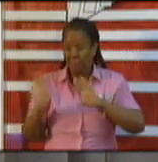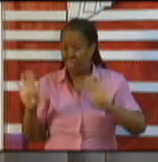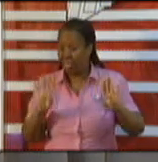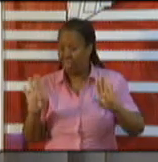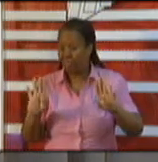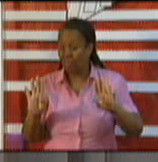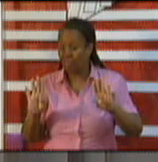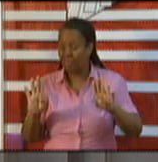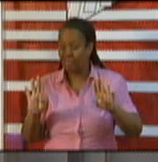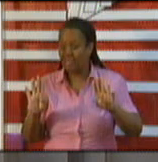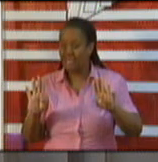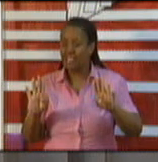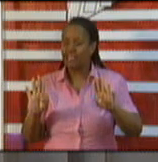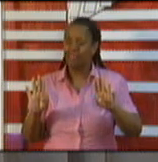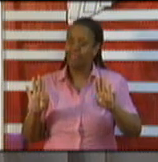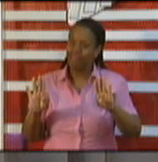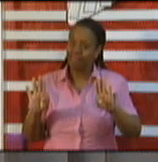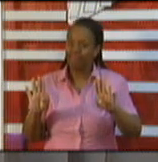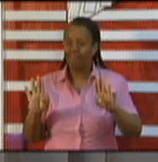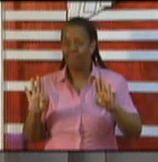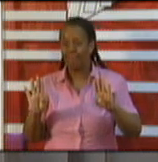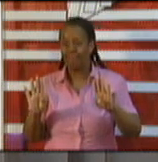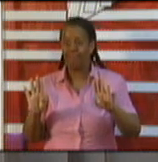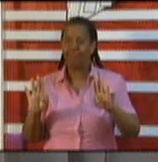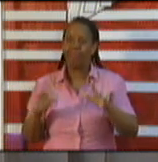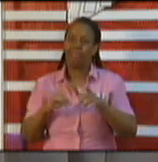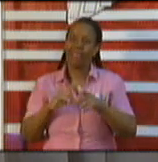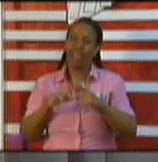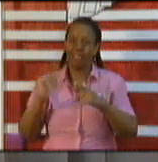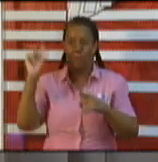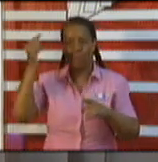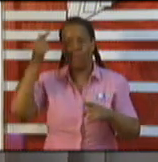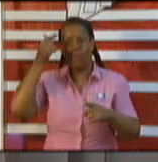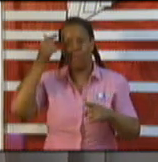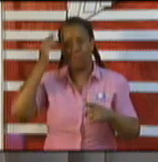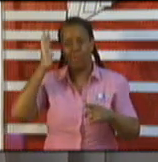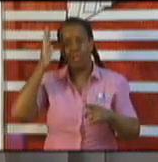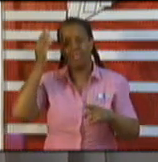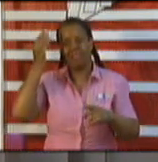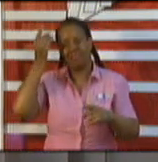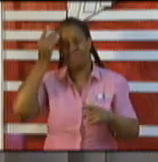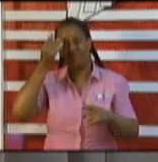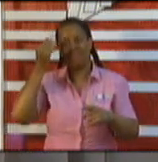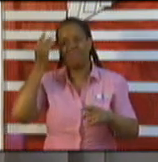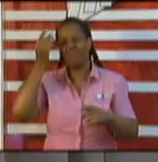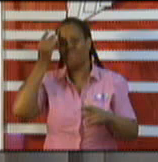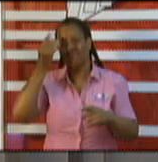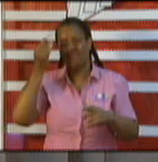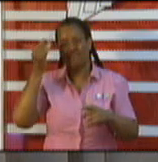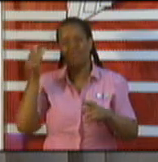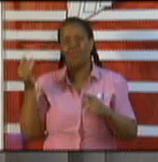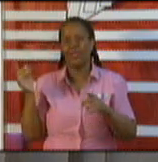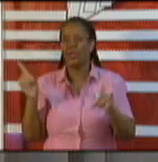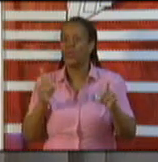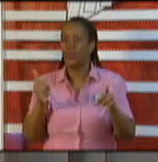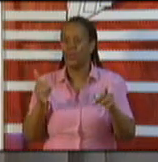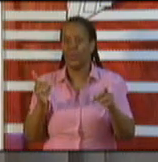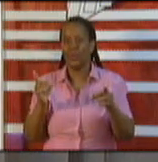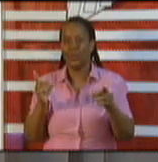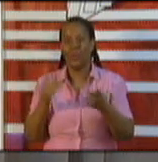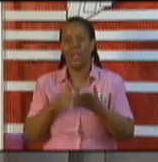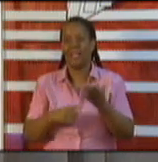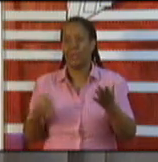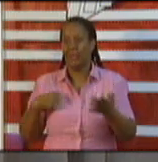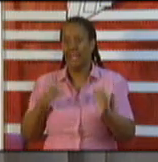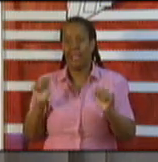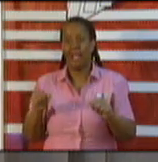over the last 72-plus hours, the government will not hesitate to do what is necessary based on the advice that we